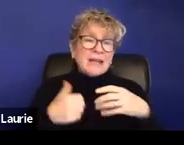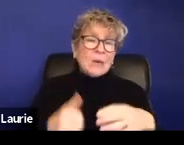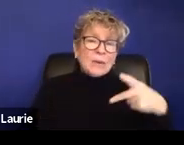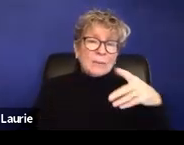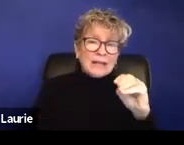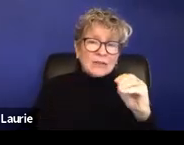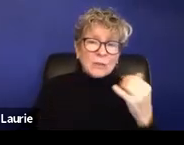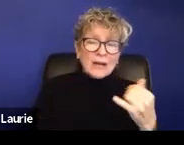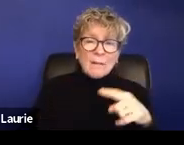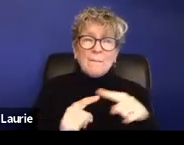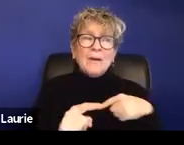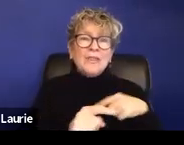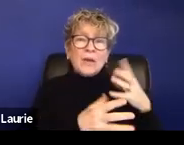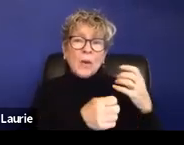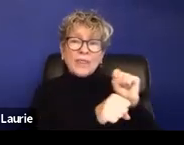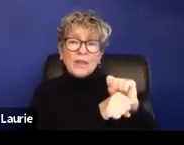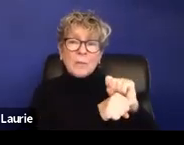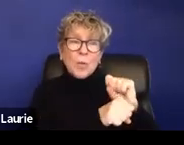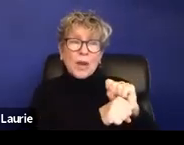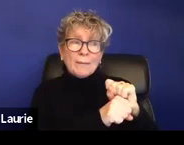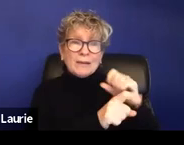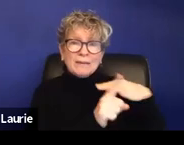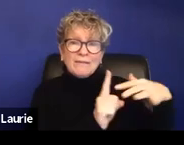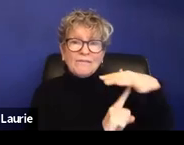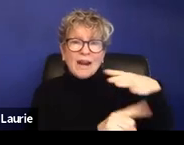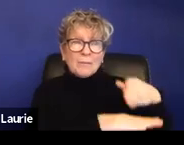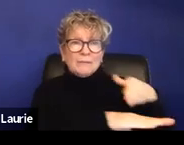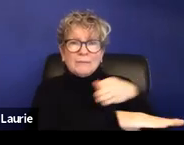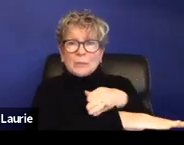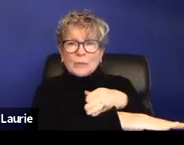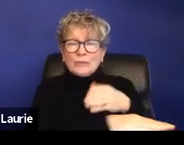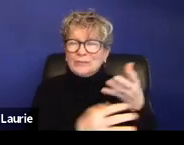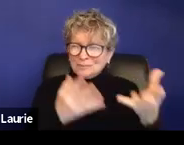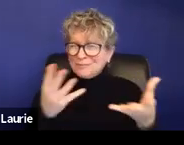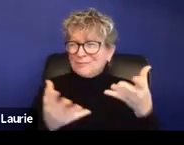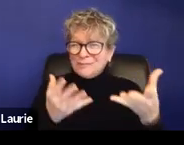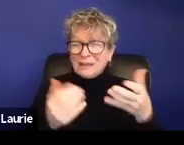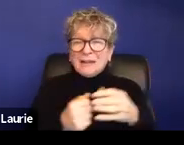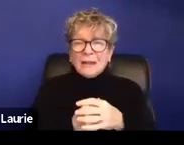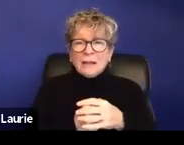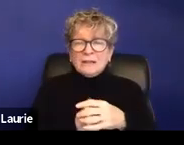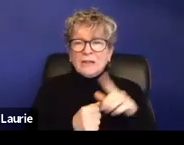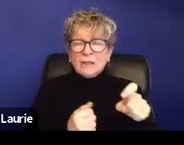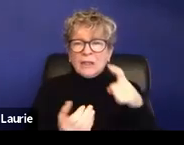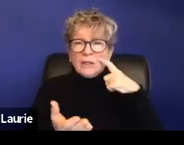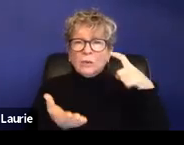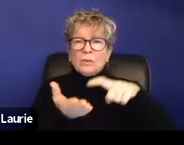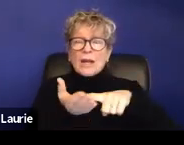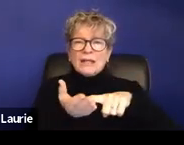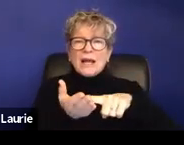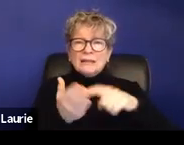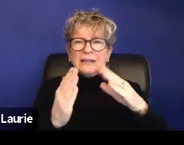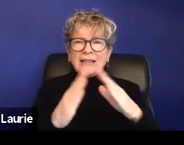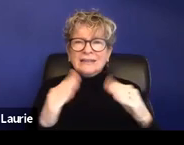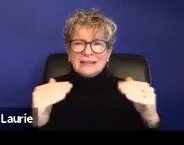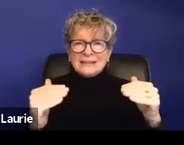they want their employment situation to be better. Um, so just recognizing also that the systems